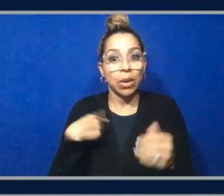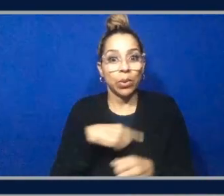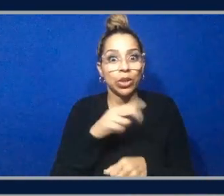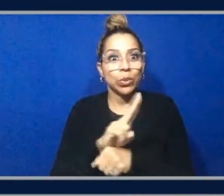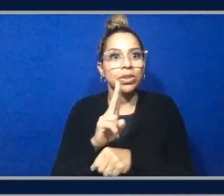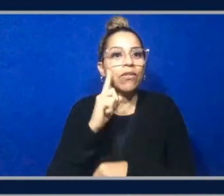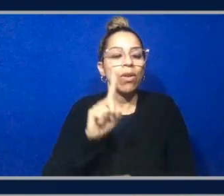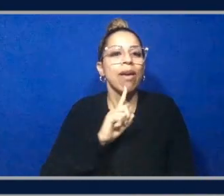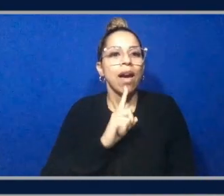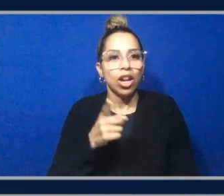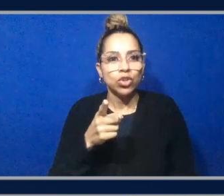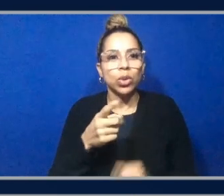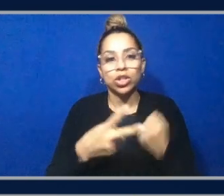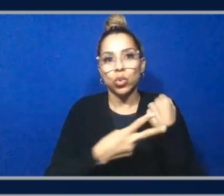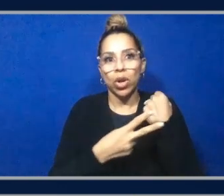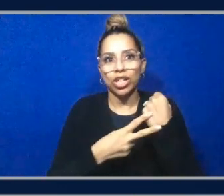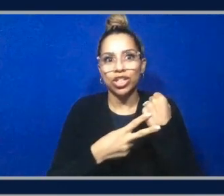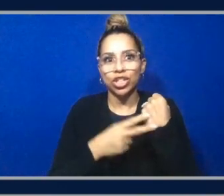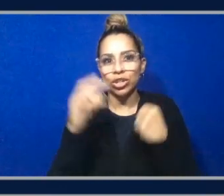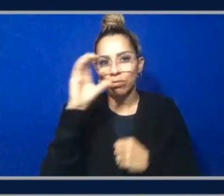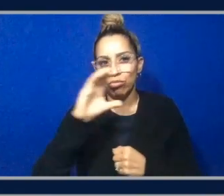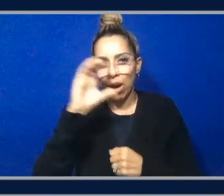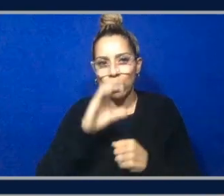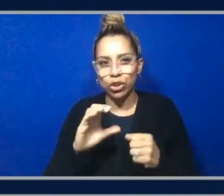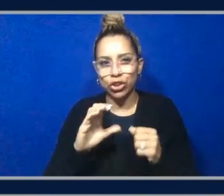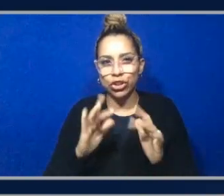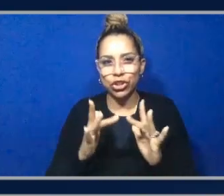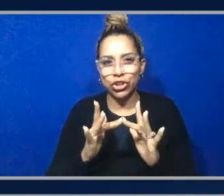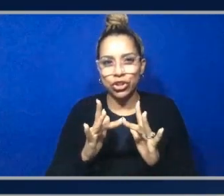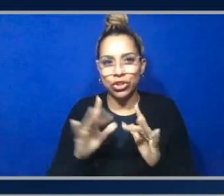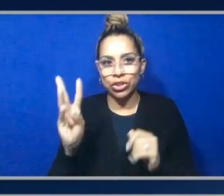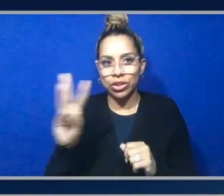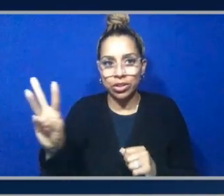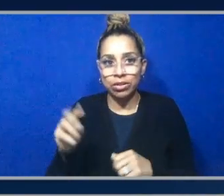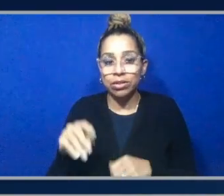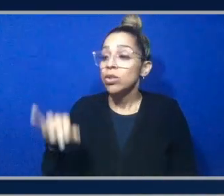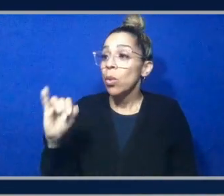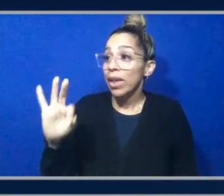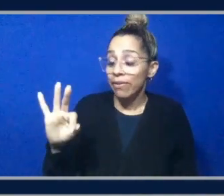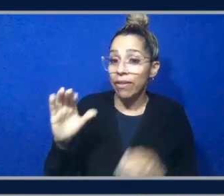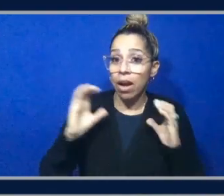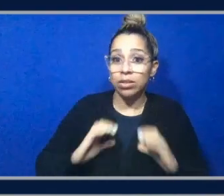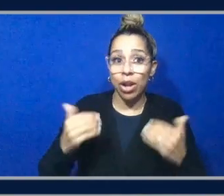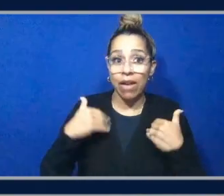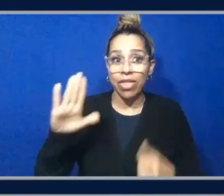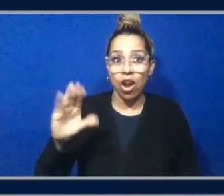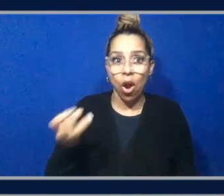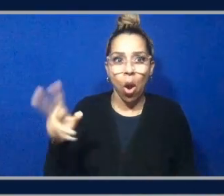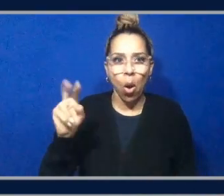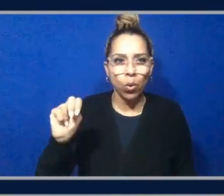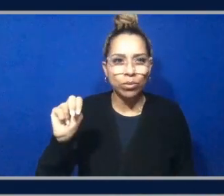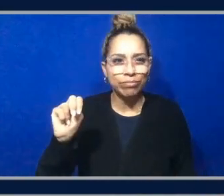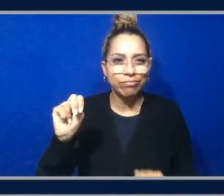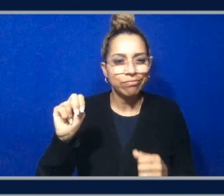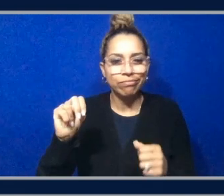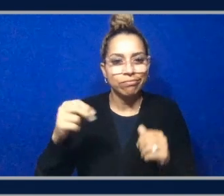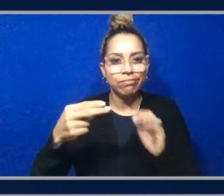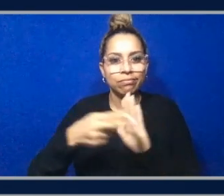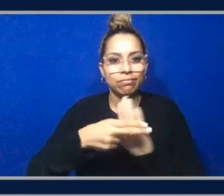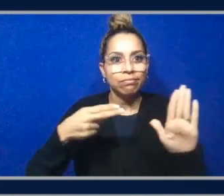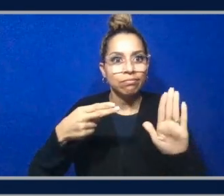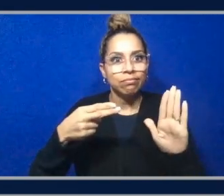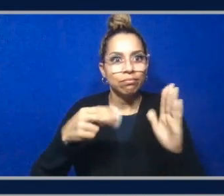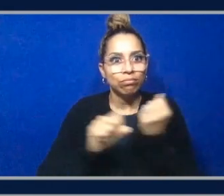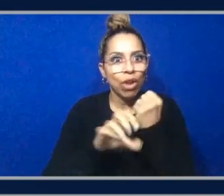component got it okay so what we're highlighting here is that you know if a customer does have their own um design their own branding on their website they can you know just